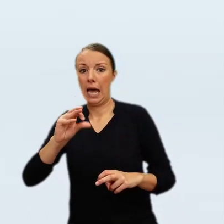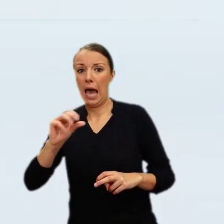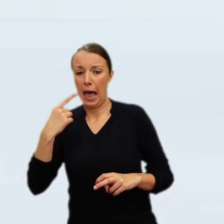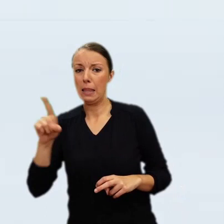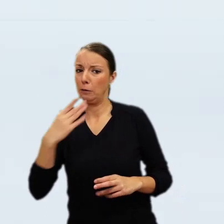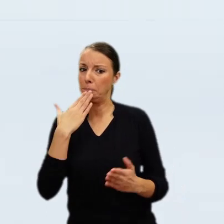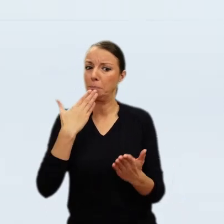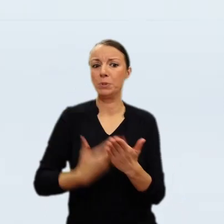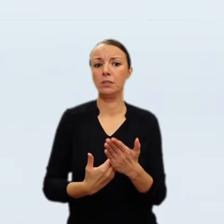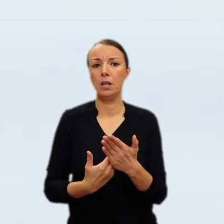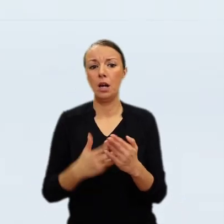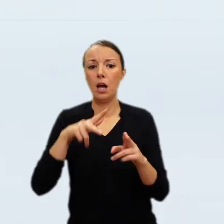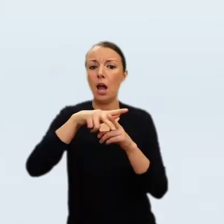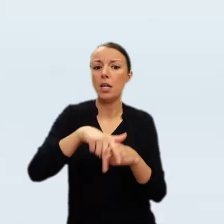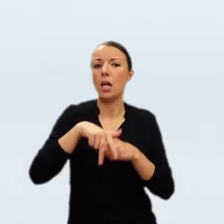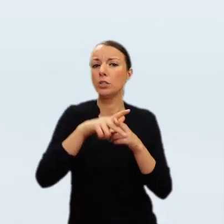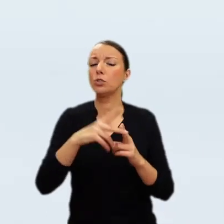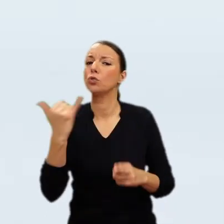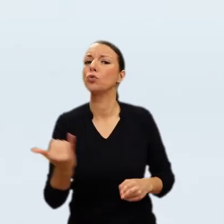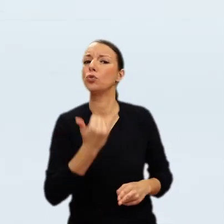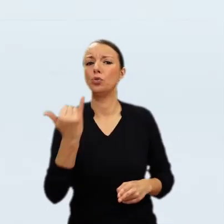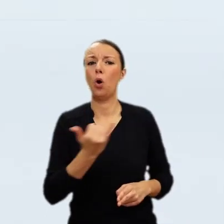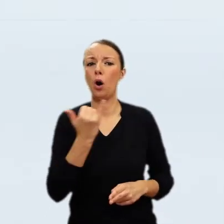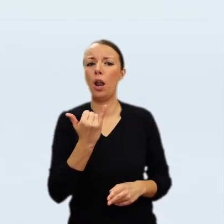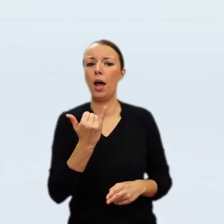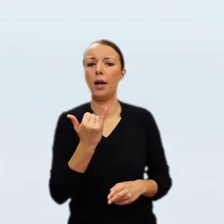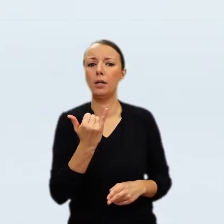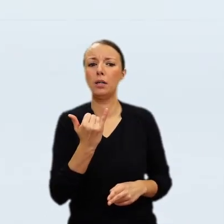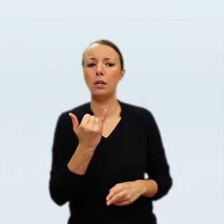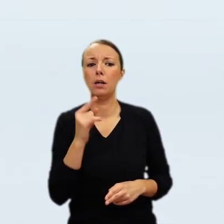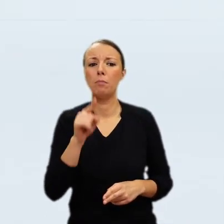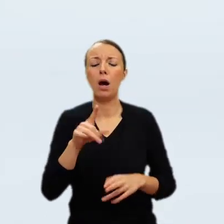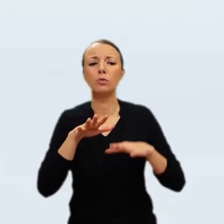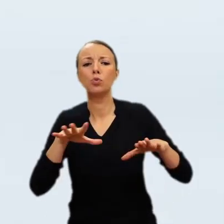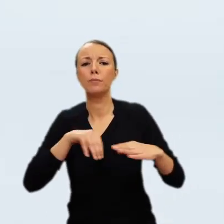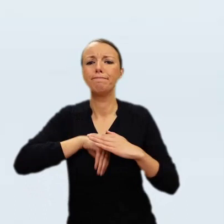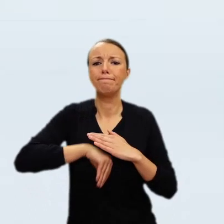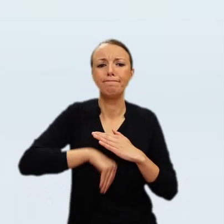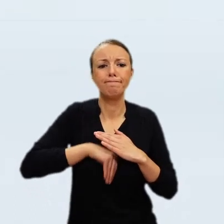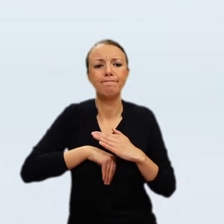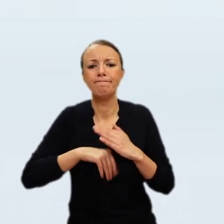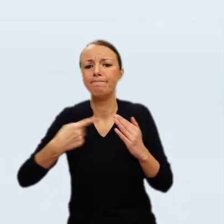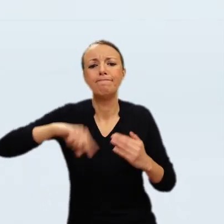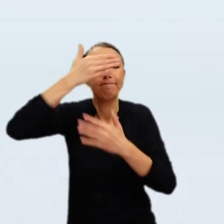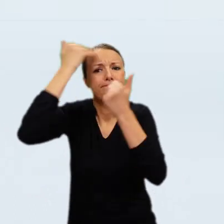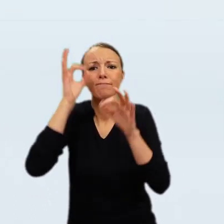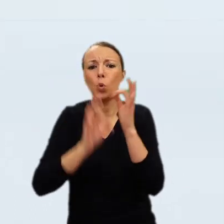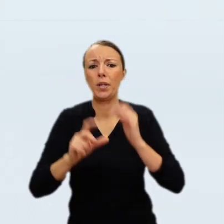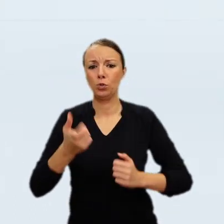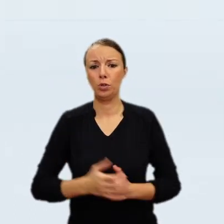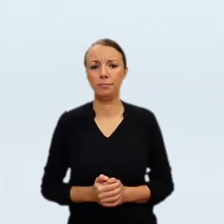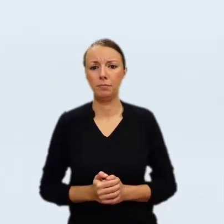to his mother, On the way back from Djikov, I saw two storks in their nests. It is a wonderful sight.